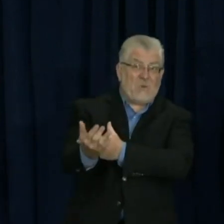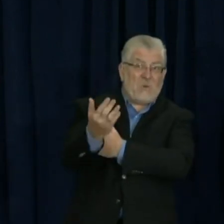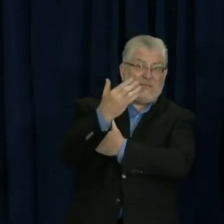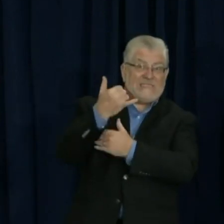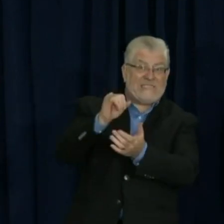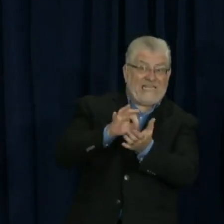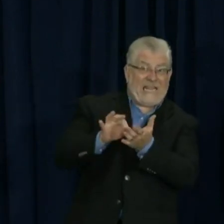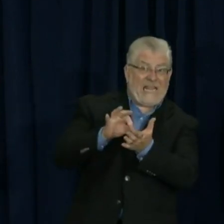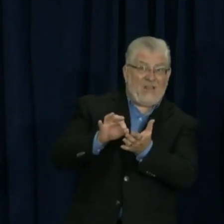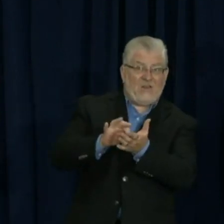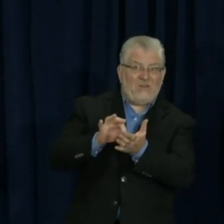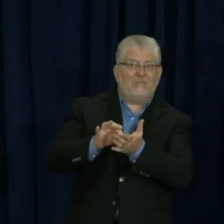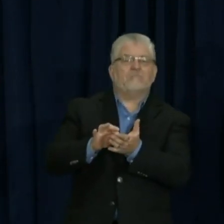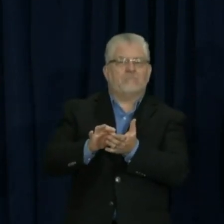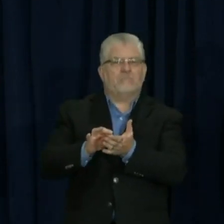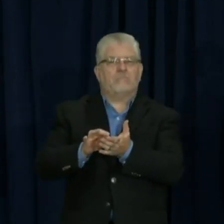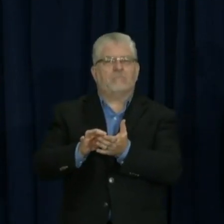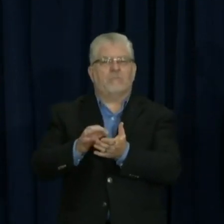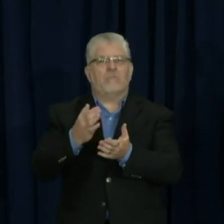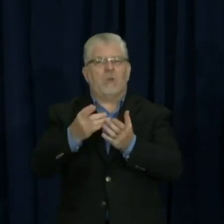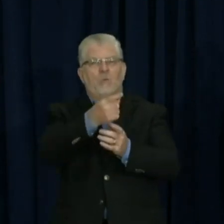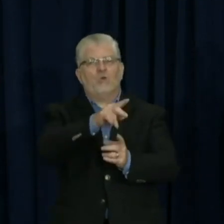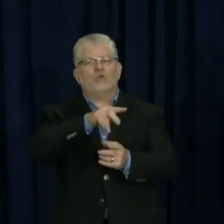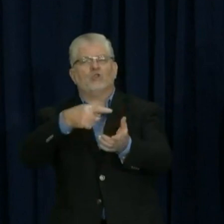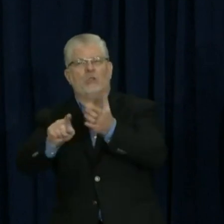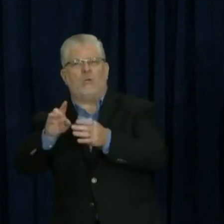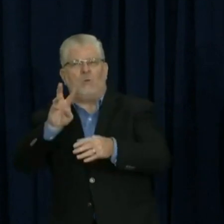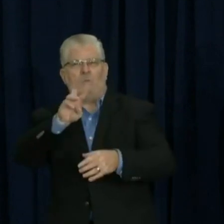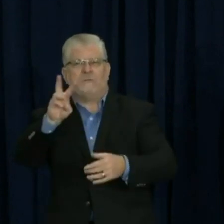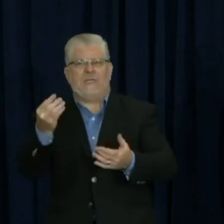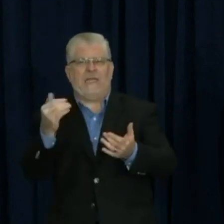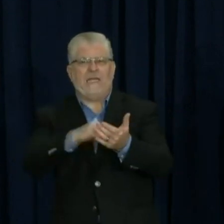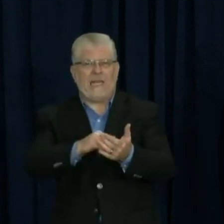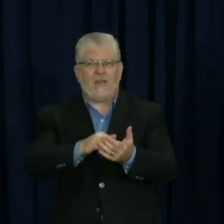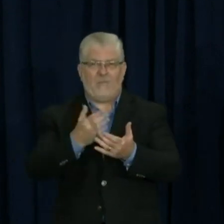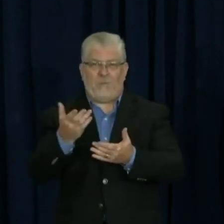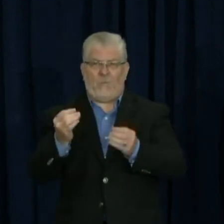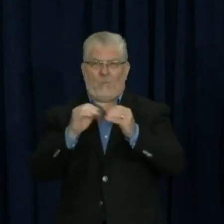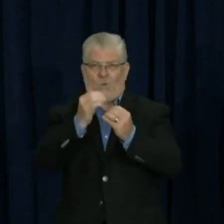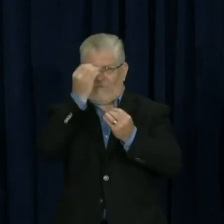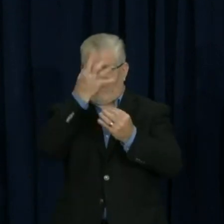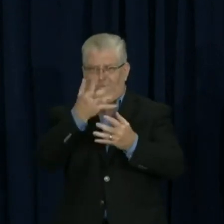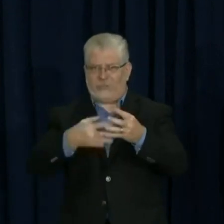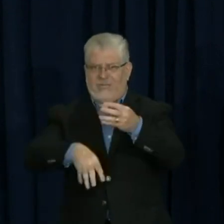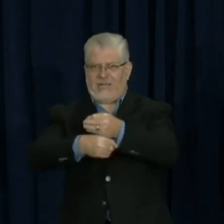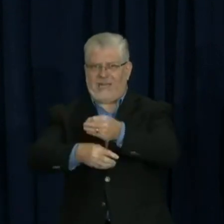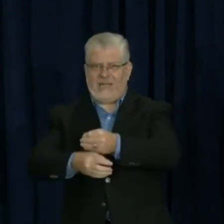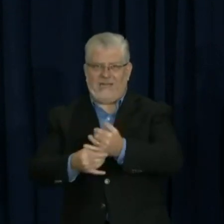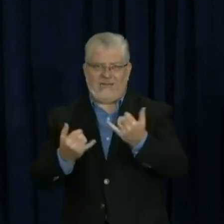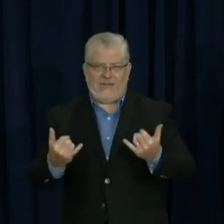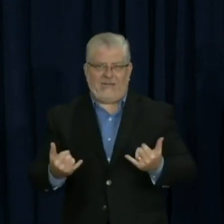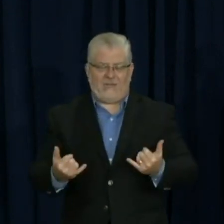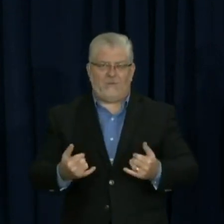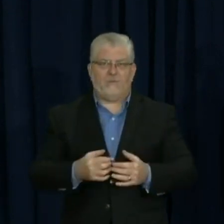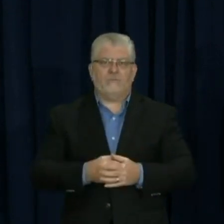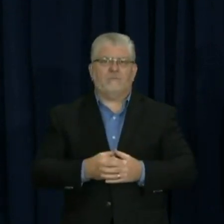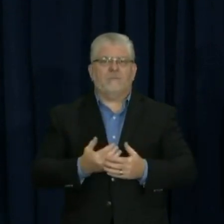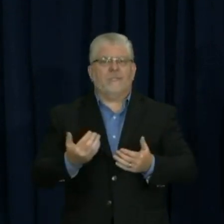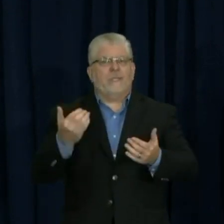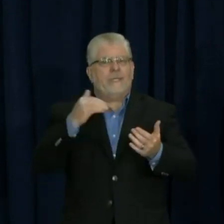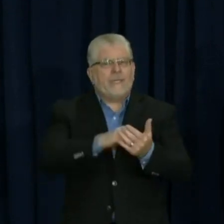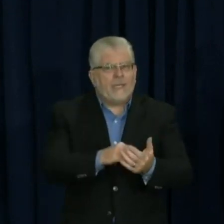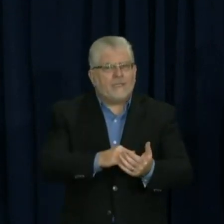again, because there's already been more ballots accounted for on our dashboard. Again, this is a process.